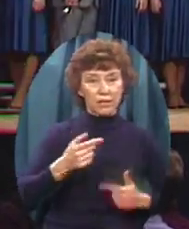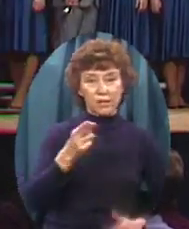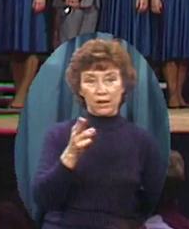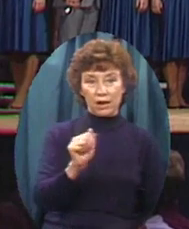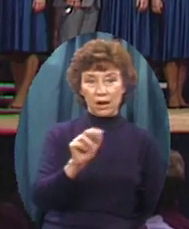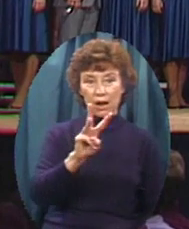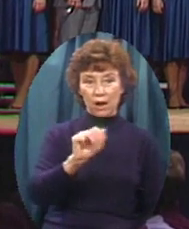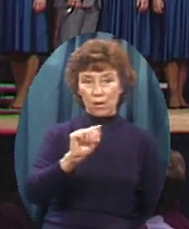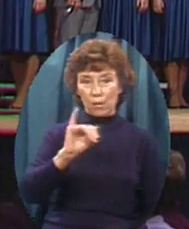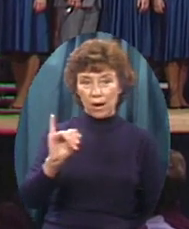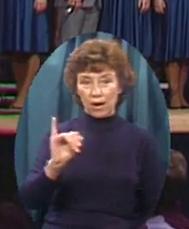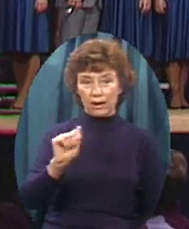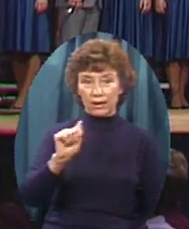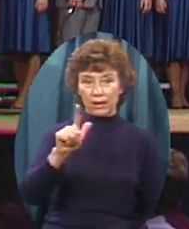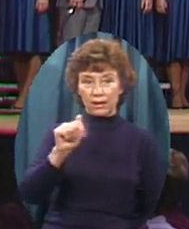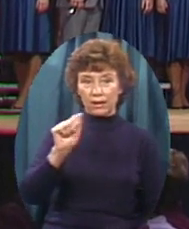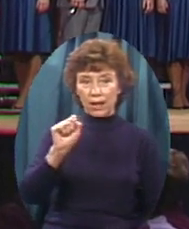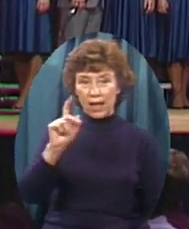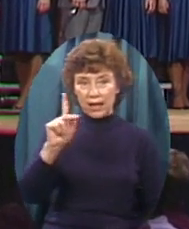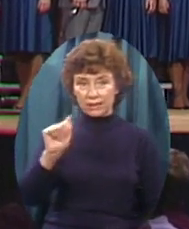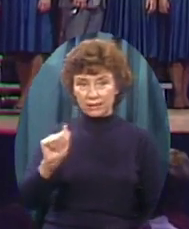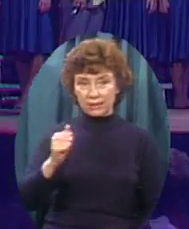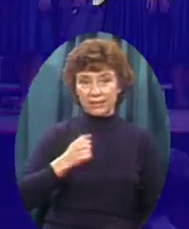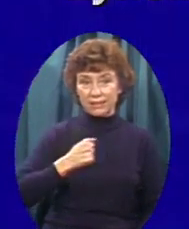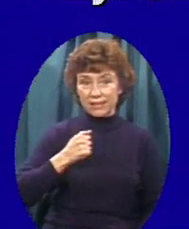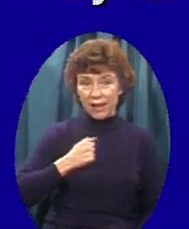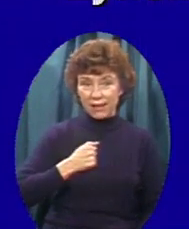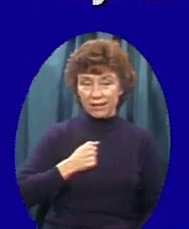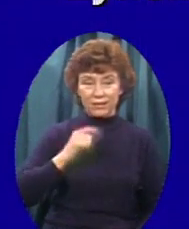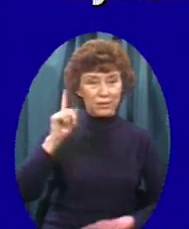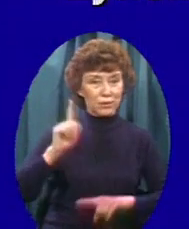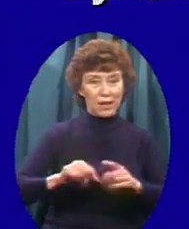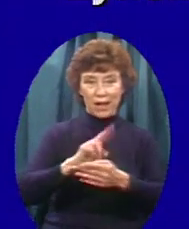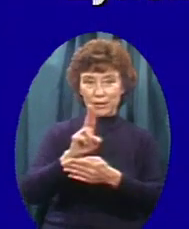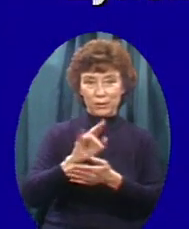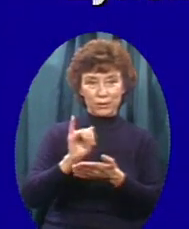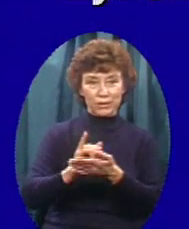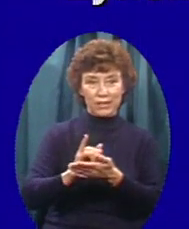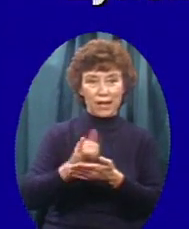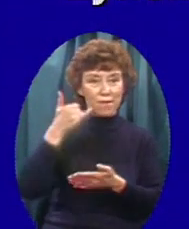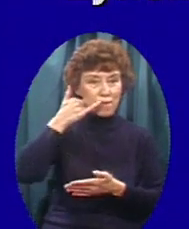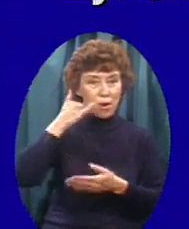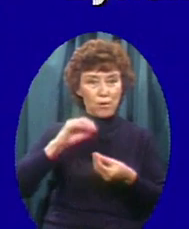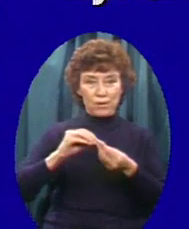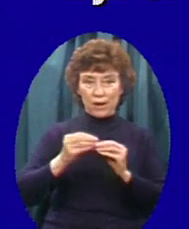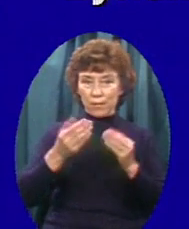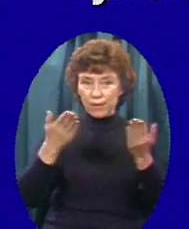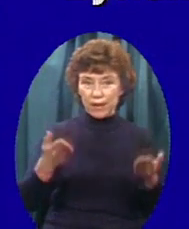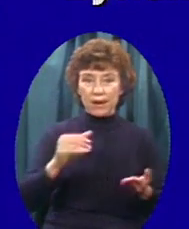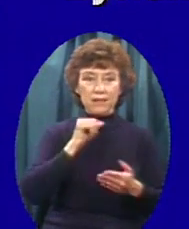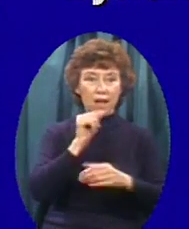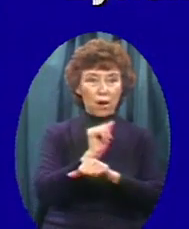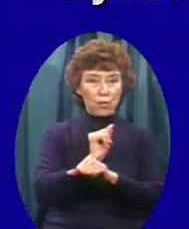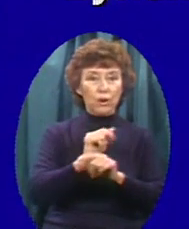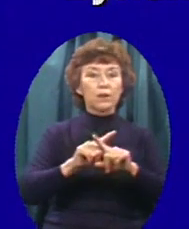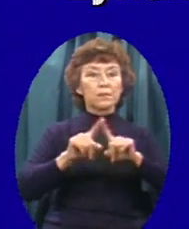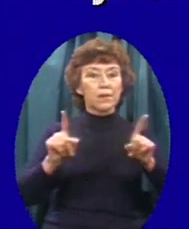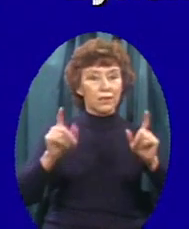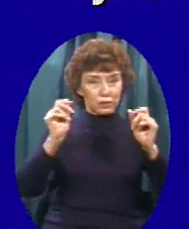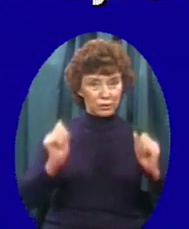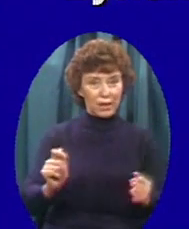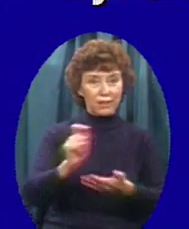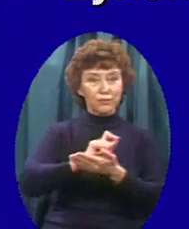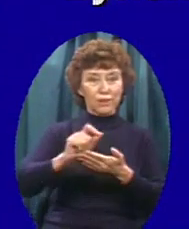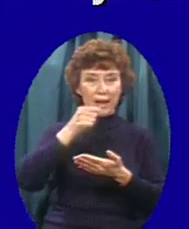Alaska Canada That toll free number Will not work In order to join The 15,000 club You need to write me Jerry Falwell Lynchburg,